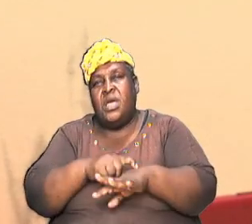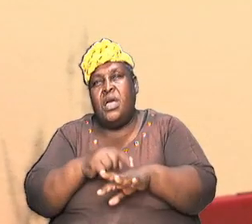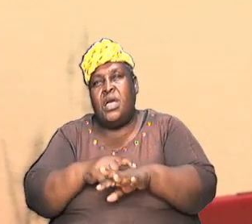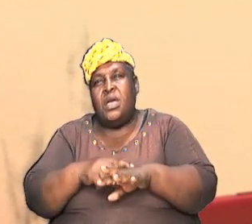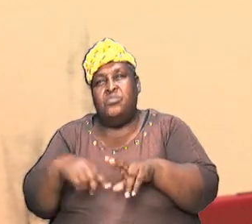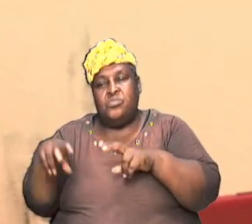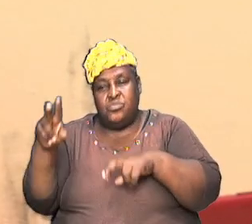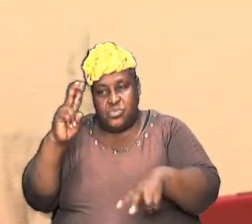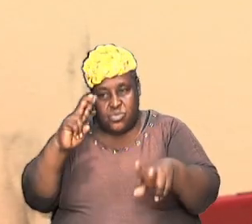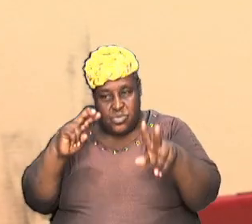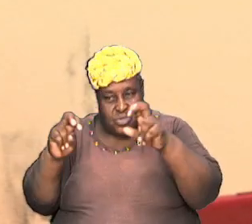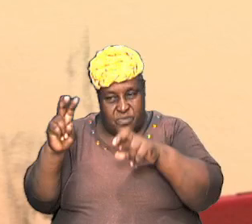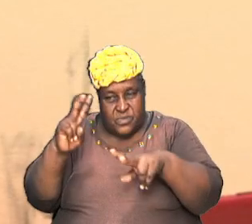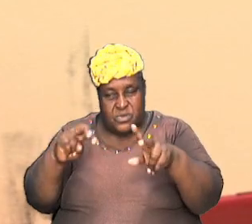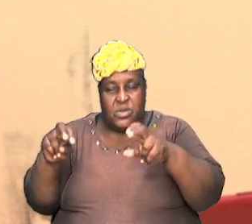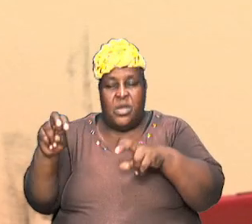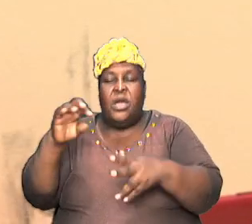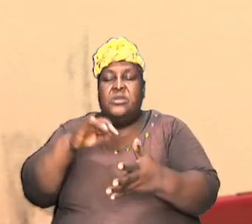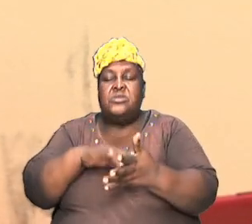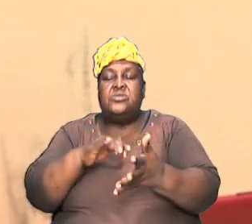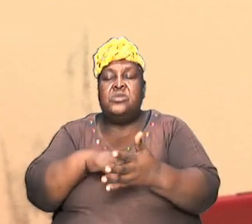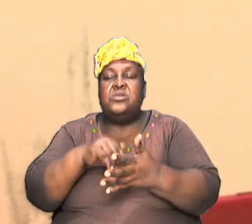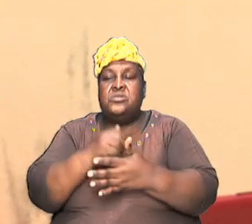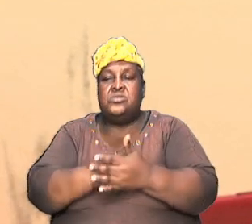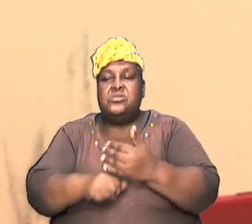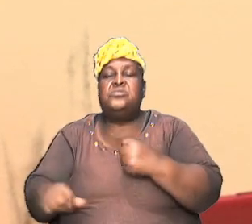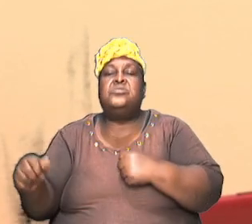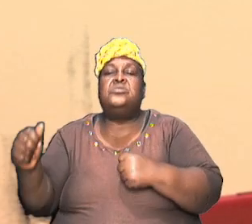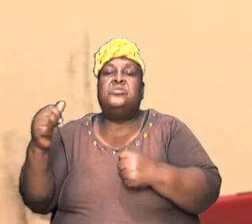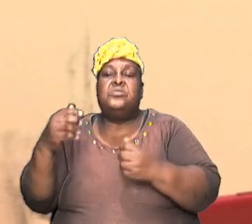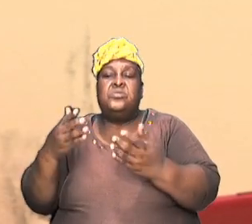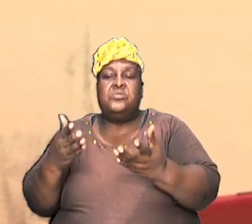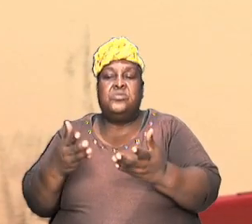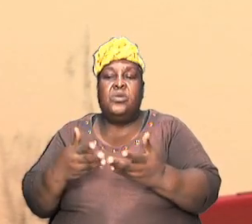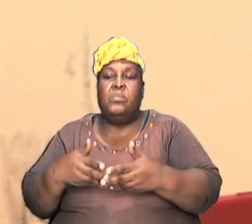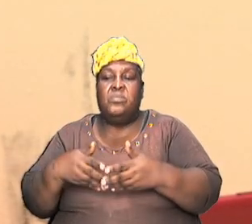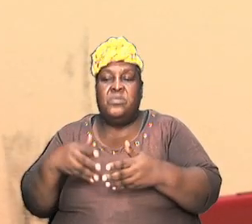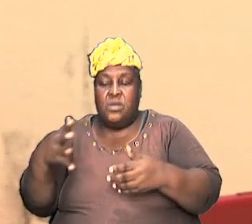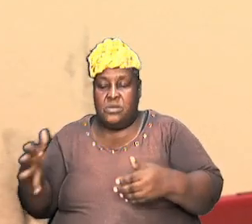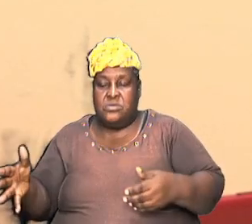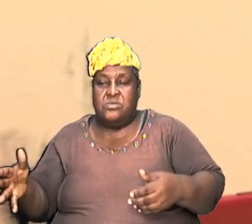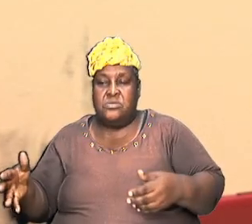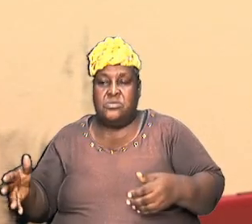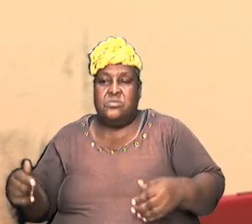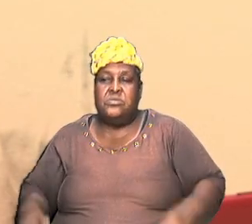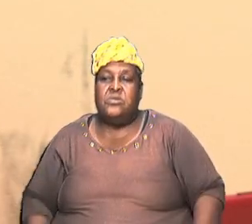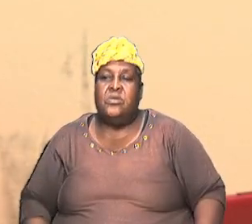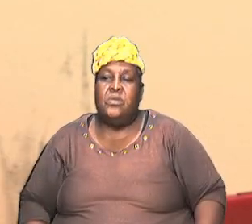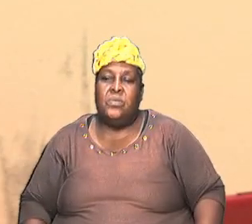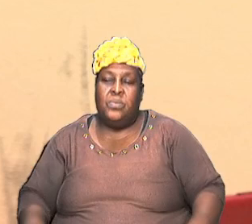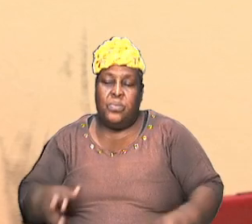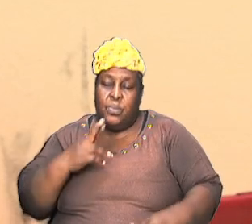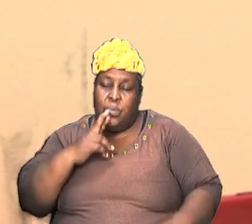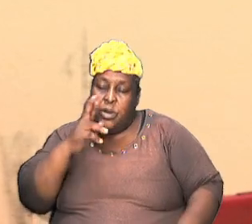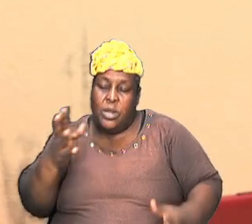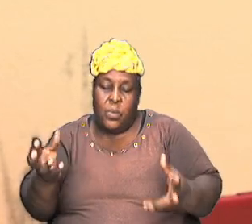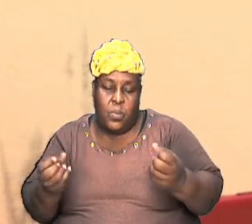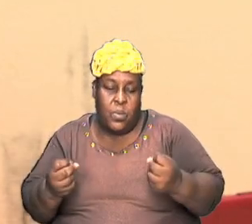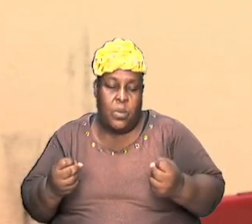certainly bring it to our close and move on but I really wanted us to